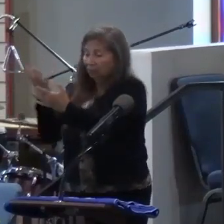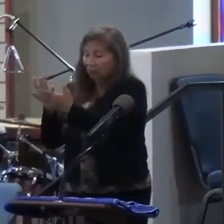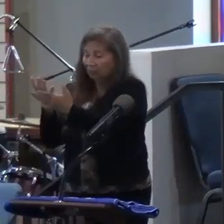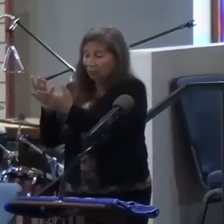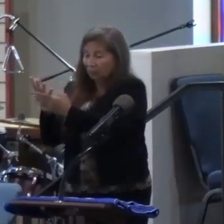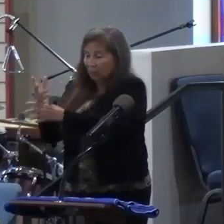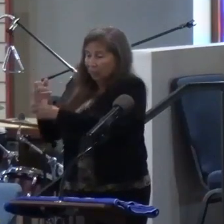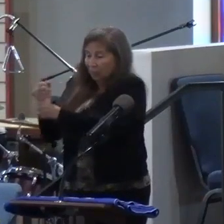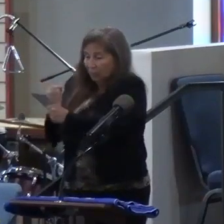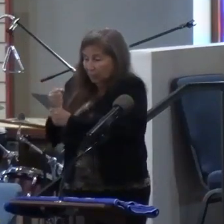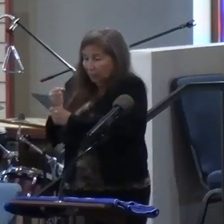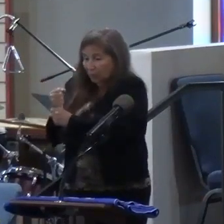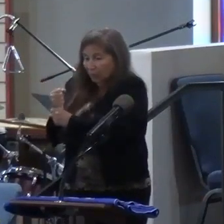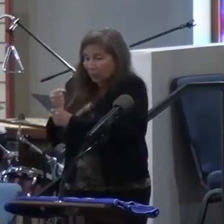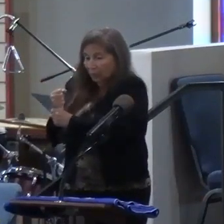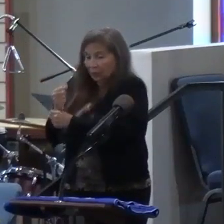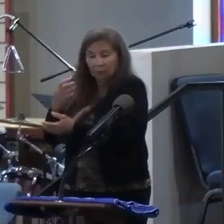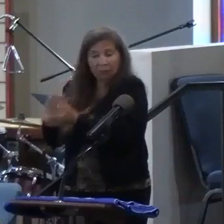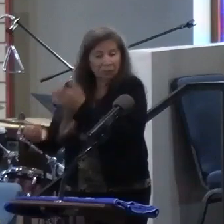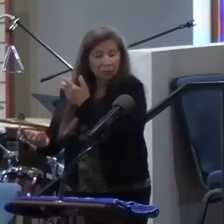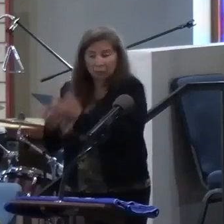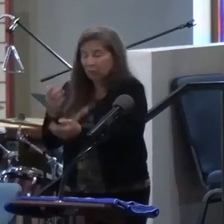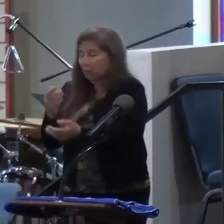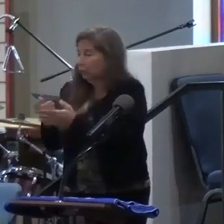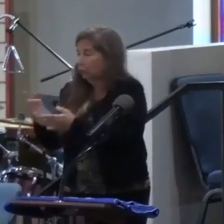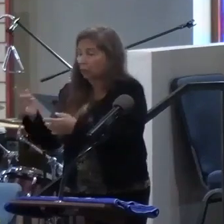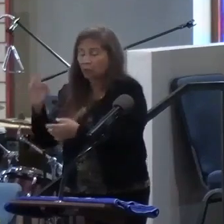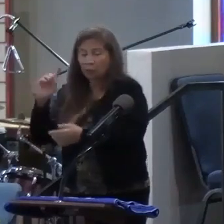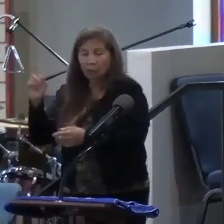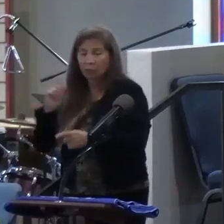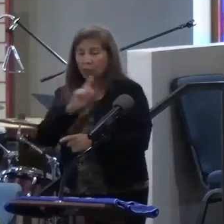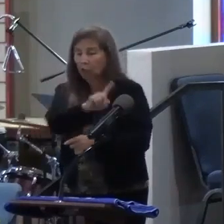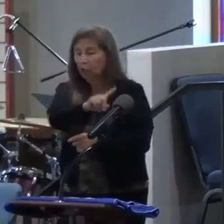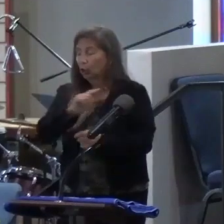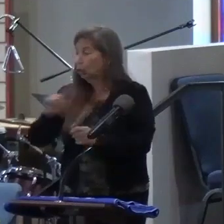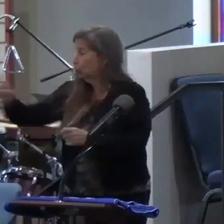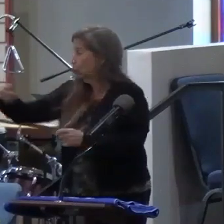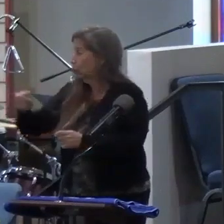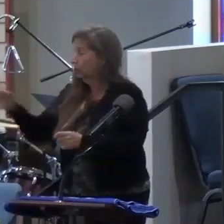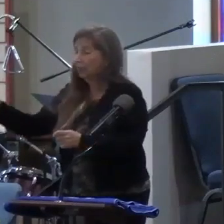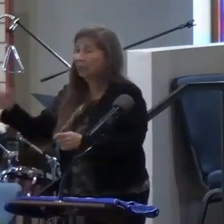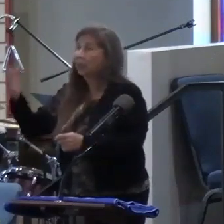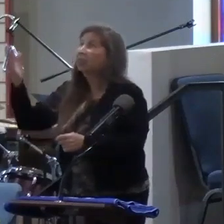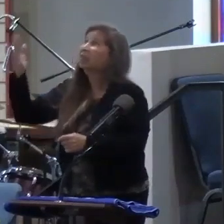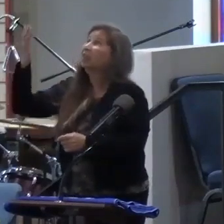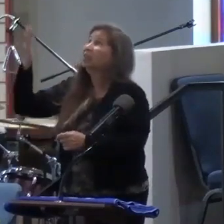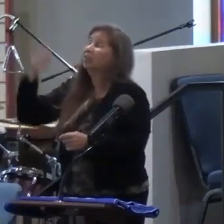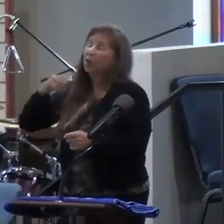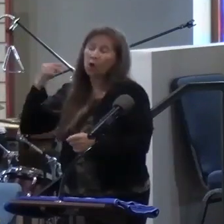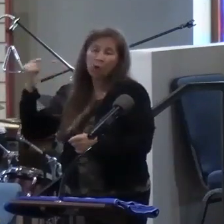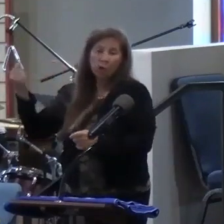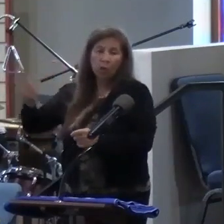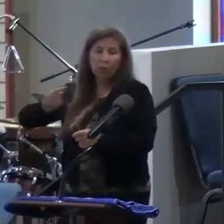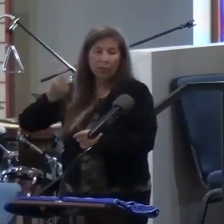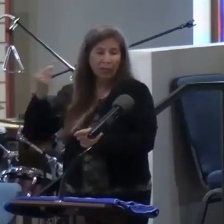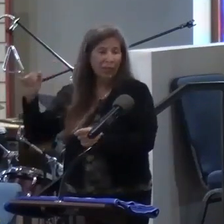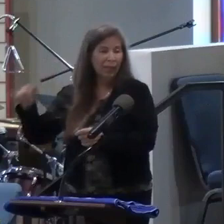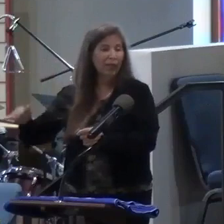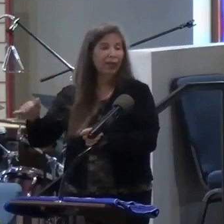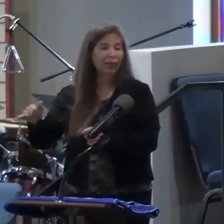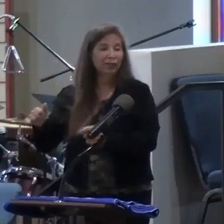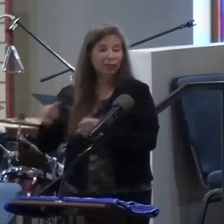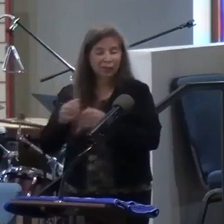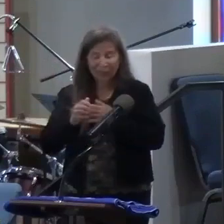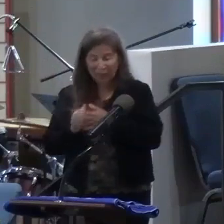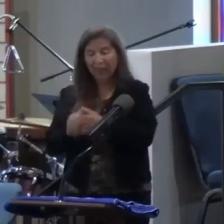hold me fast. Which means no matter what direction we decide to run in with our life, he is always there to redirect us back in the right